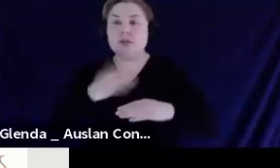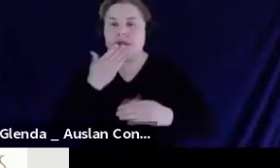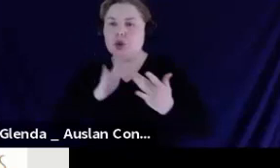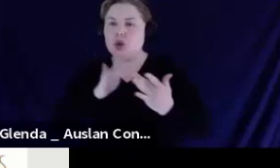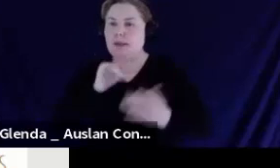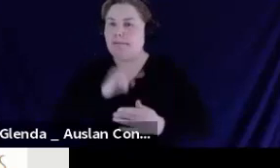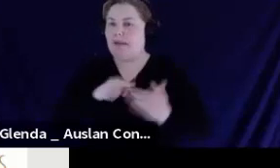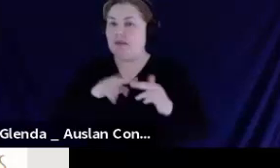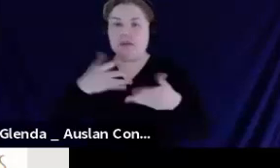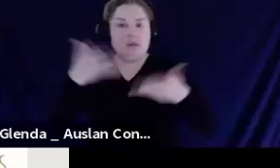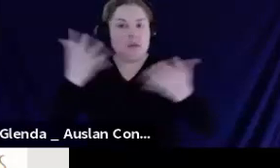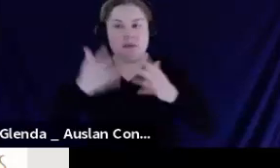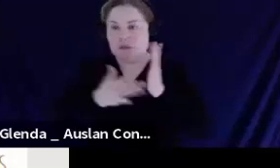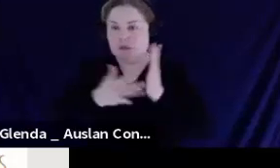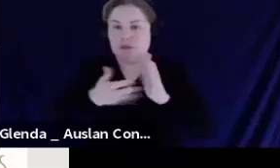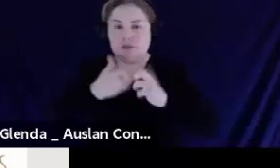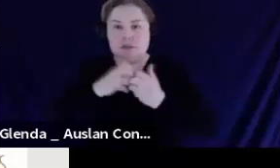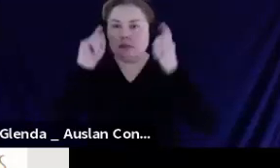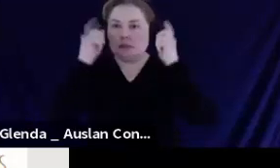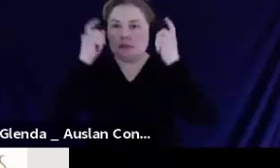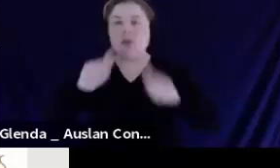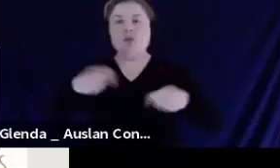will run for around 50 or so minutes.